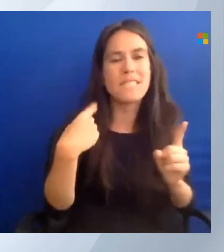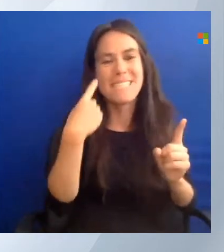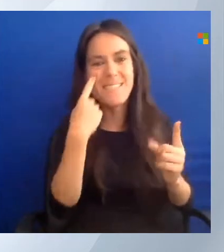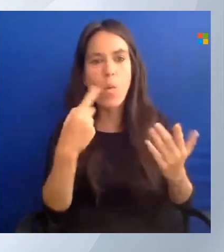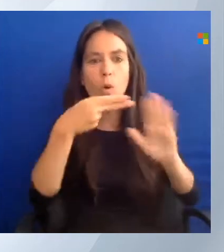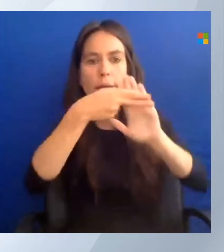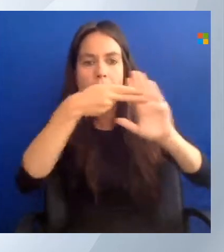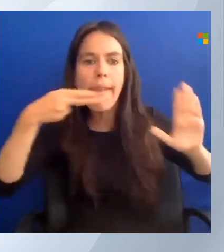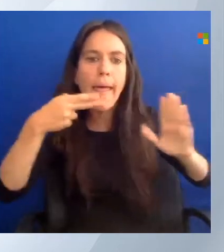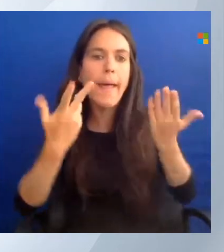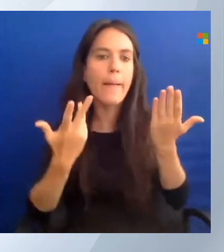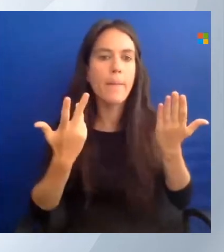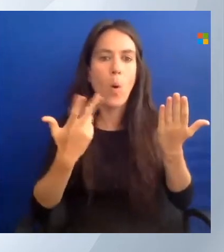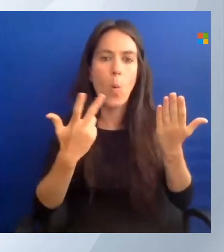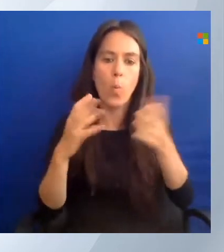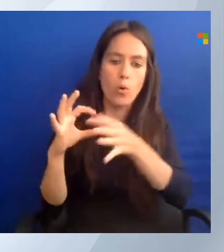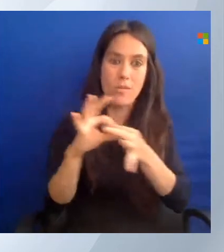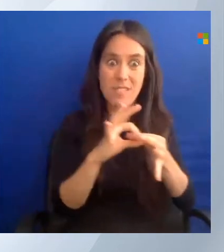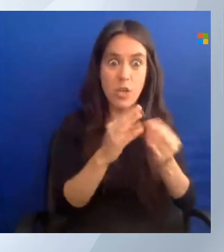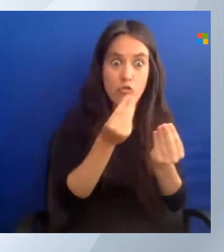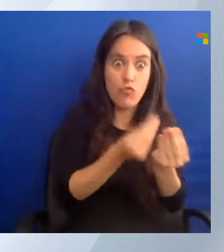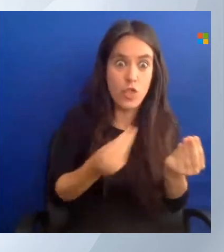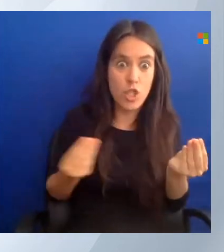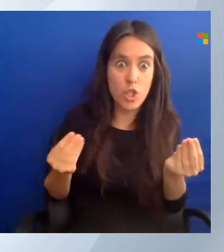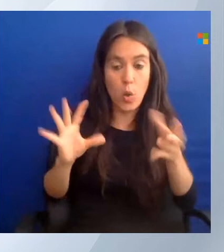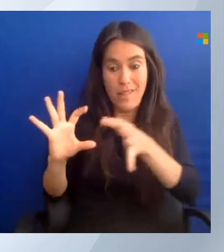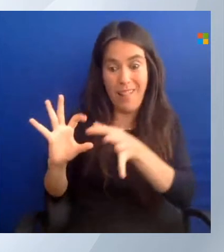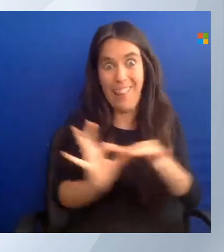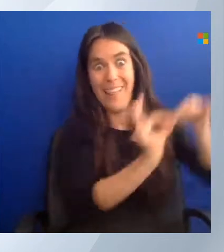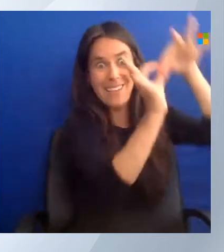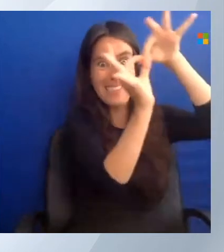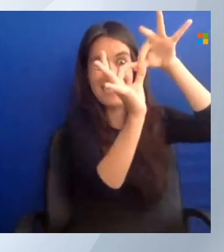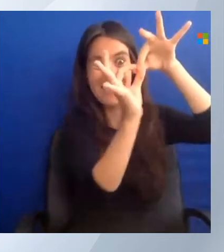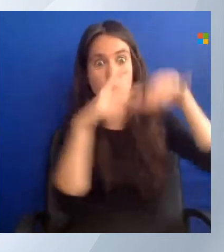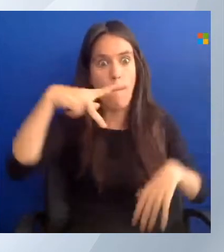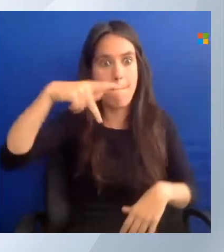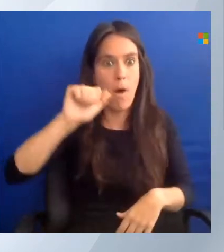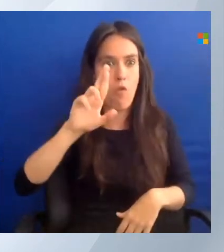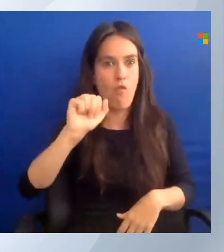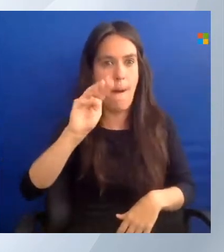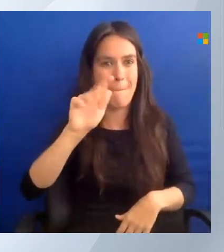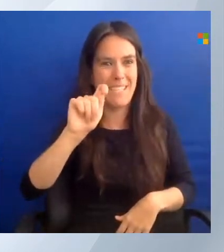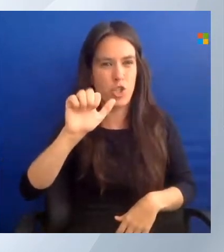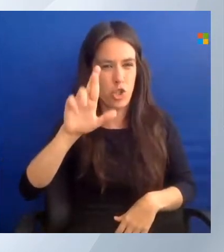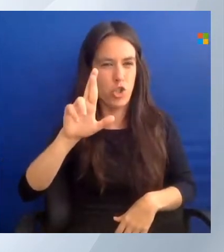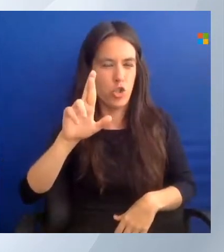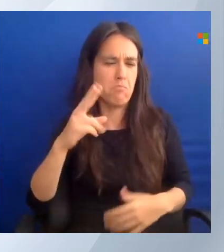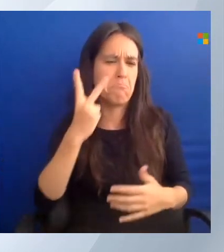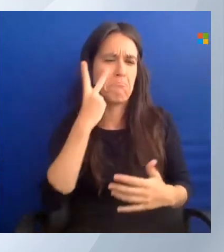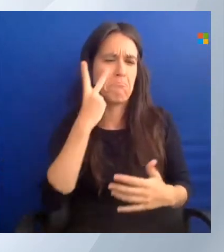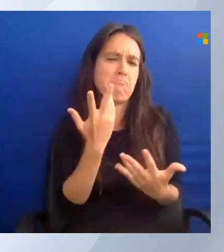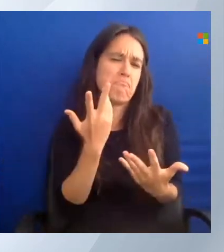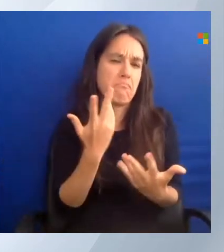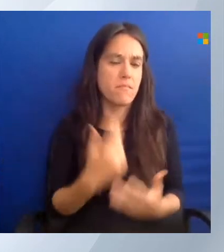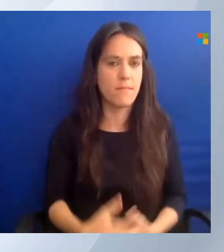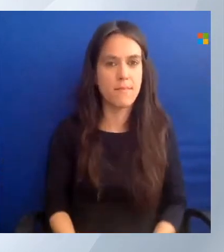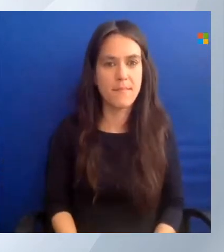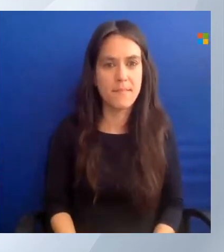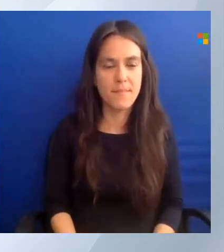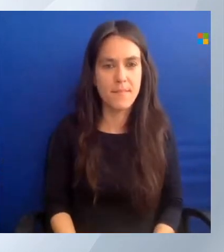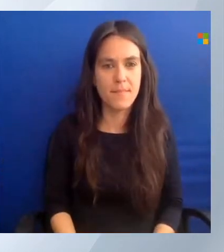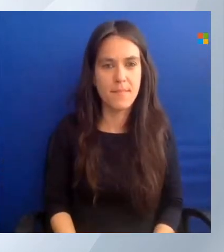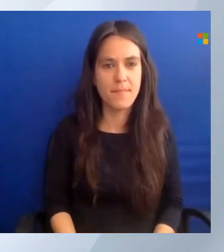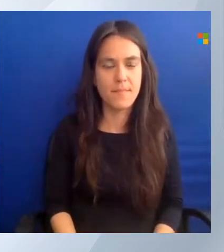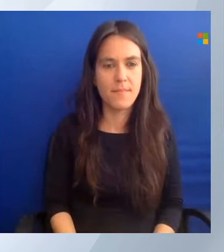in a parameter. So you can use the same template for different resources. Otherwise, there's not that much